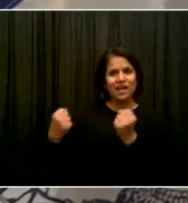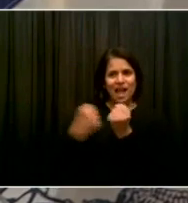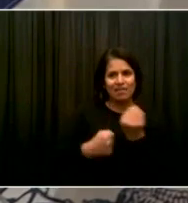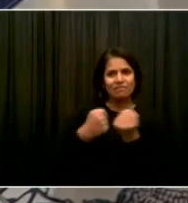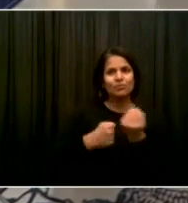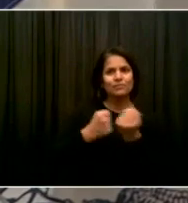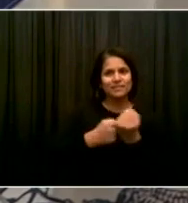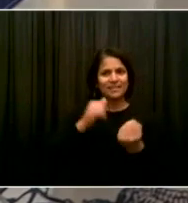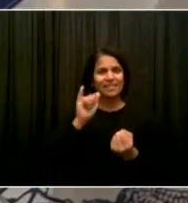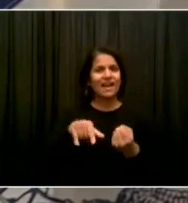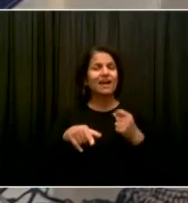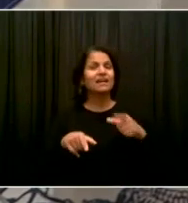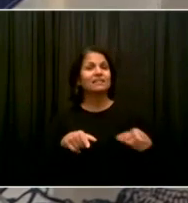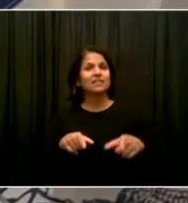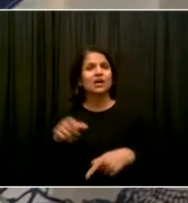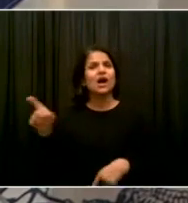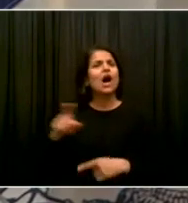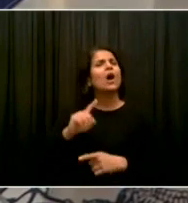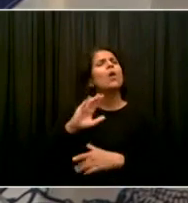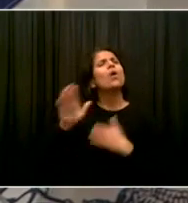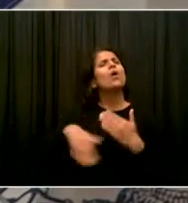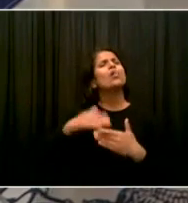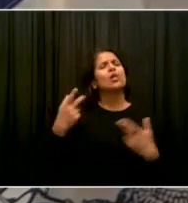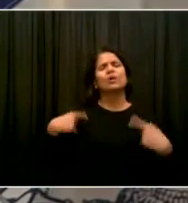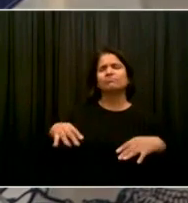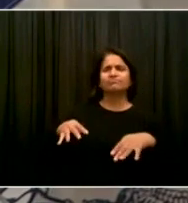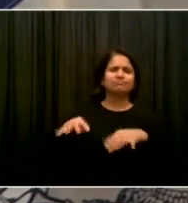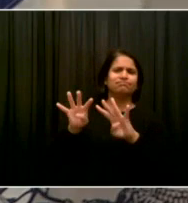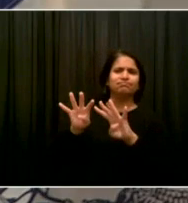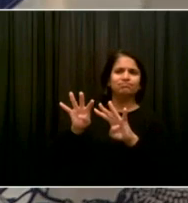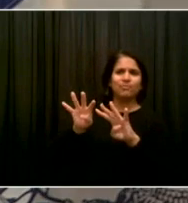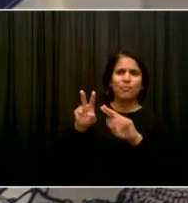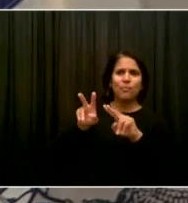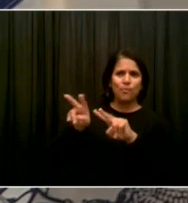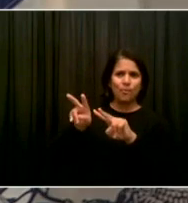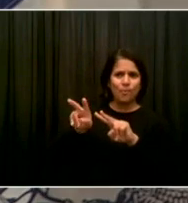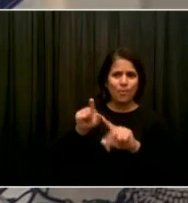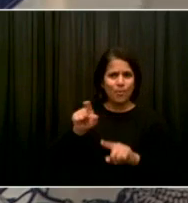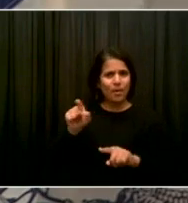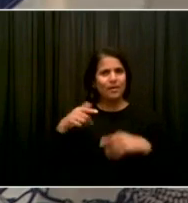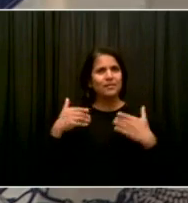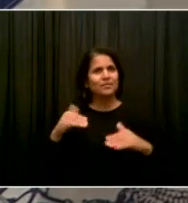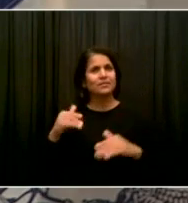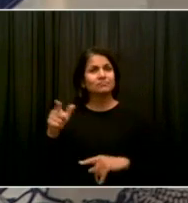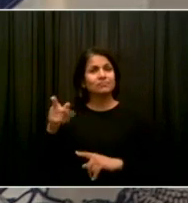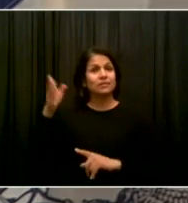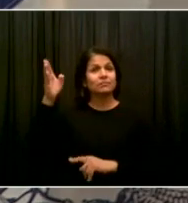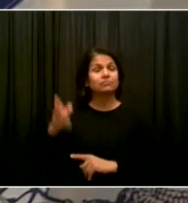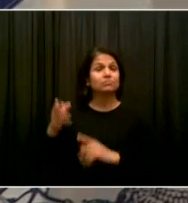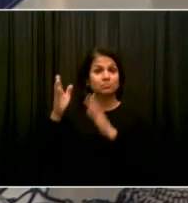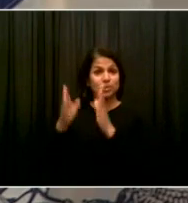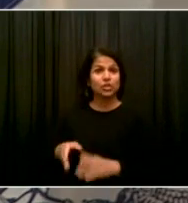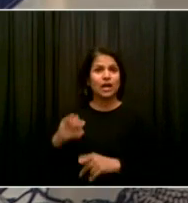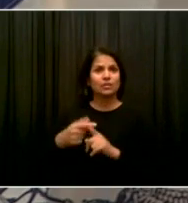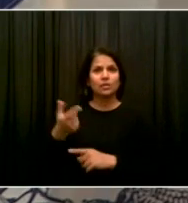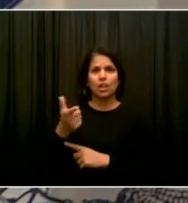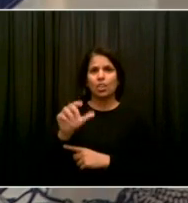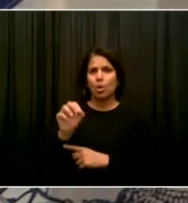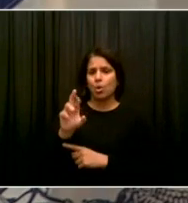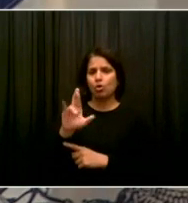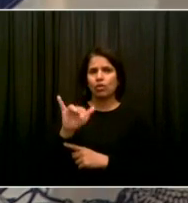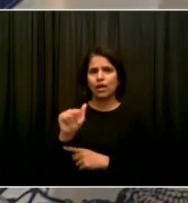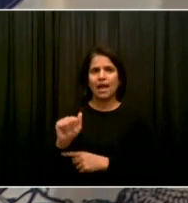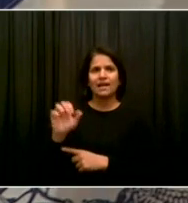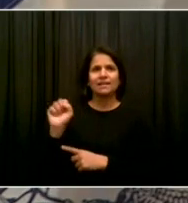and must be. I'm going to talk about Gloria Steinem in a moment. But before I do, I want to